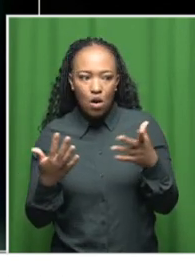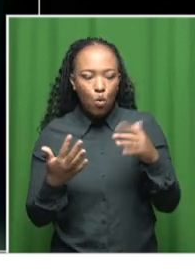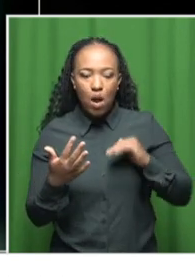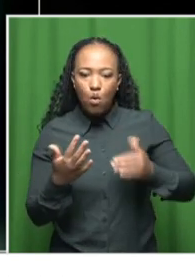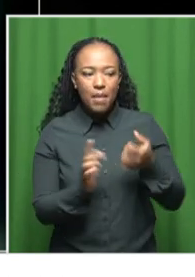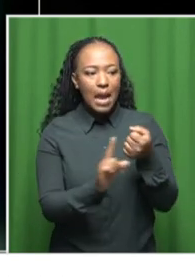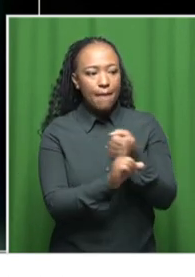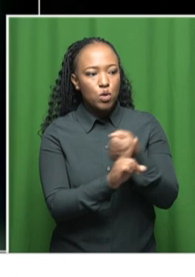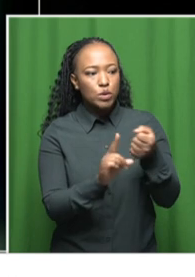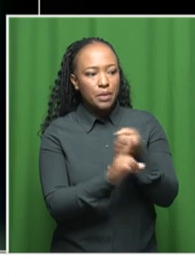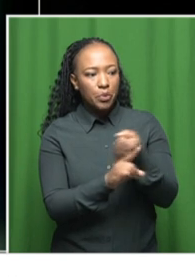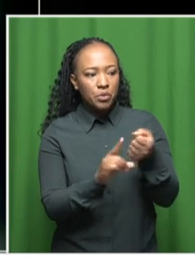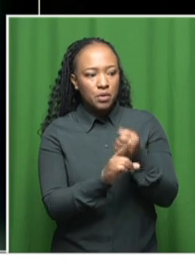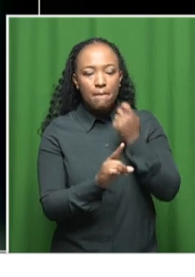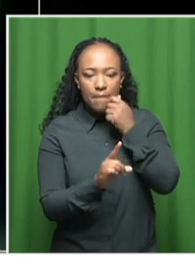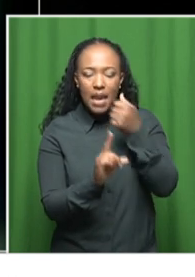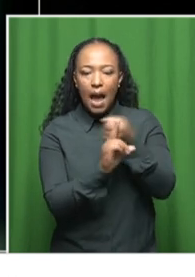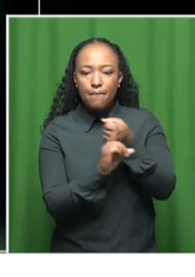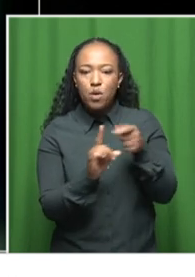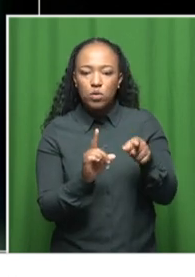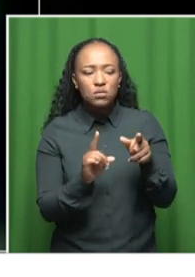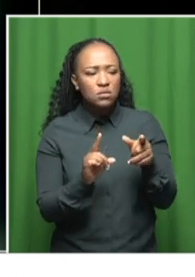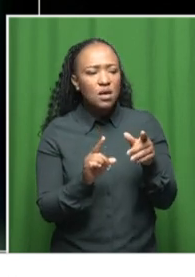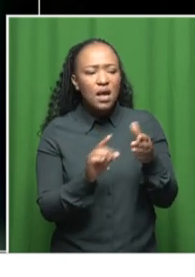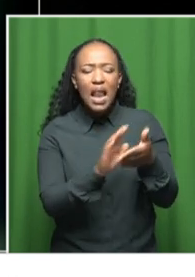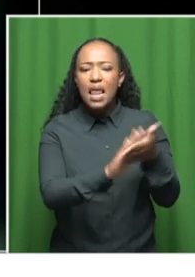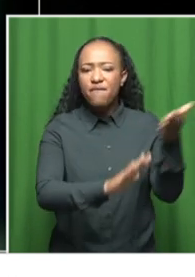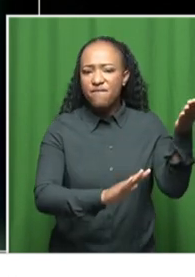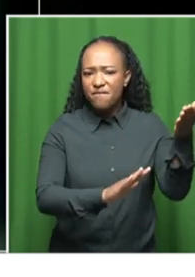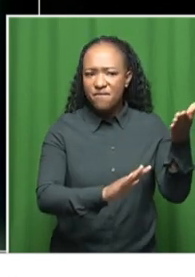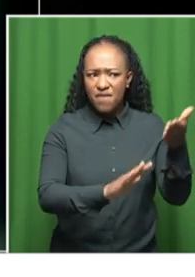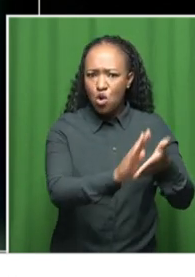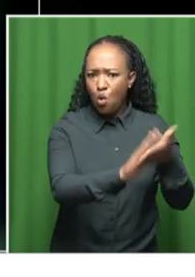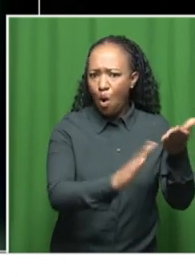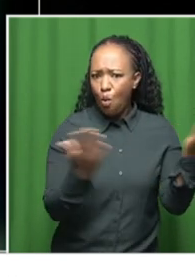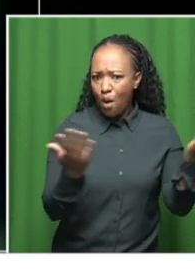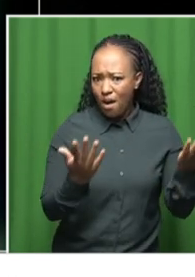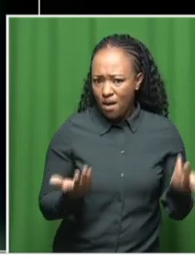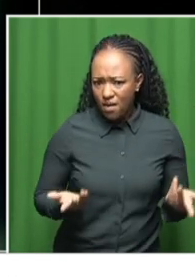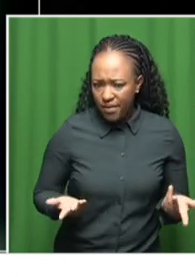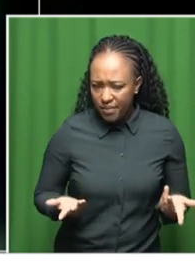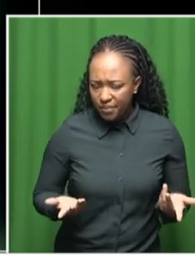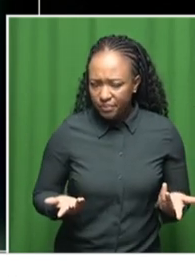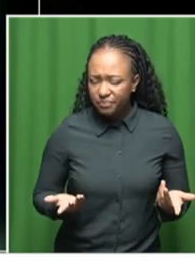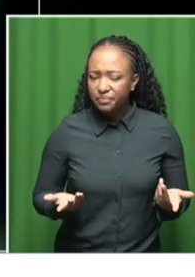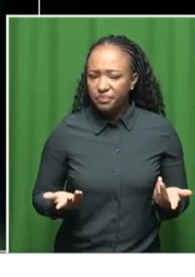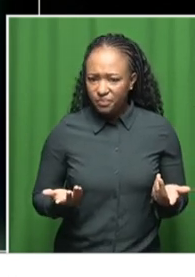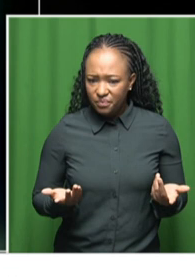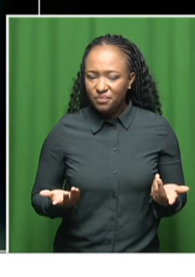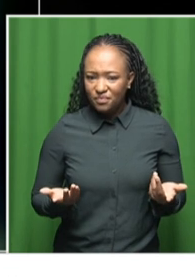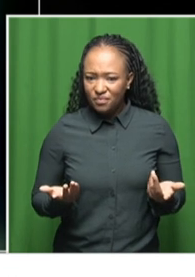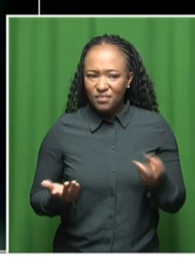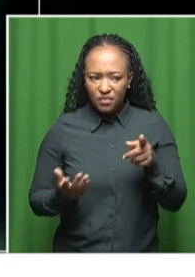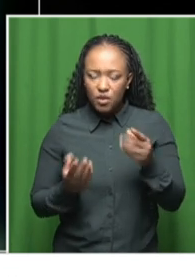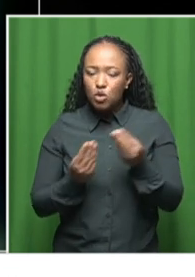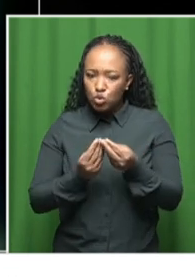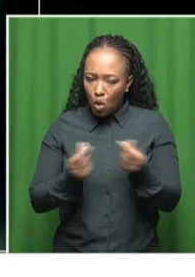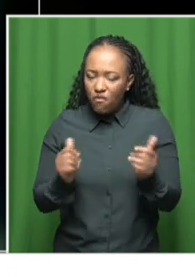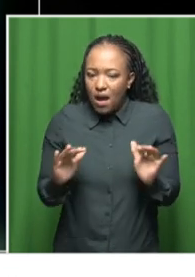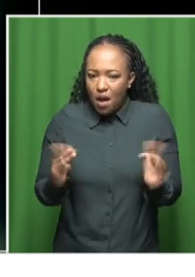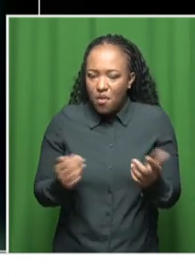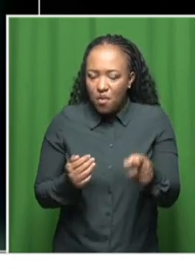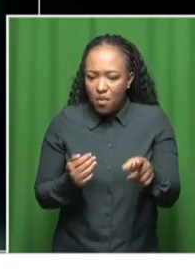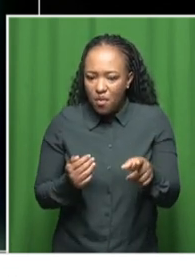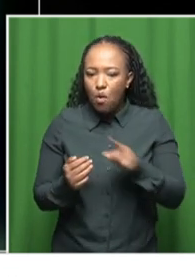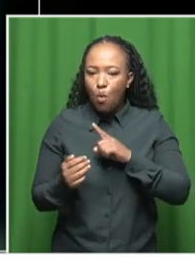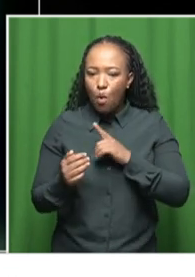you need to leave. But leave to where? How are we dealing with all of that in order